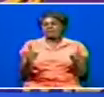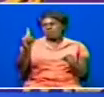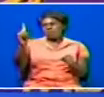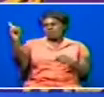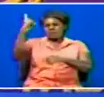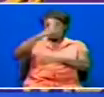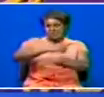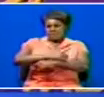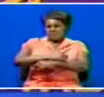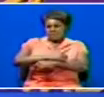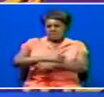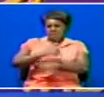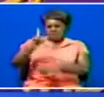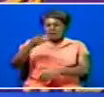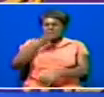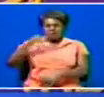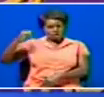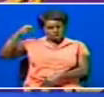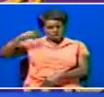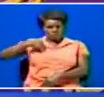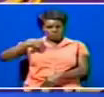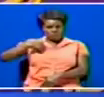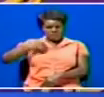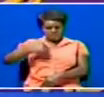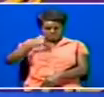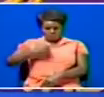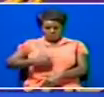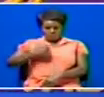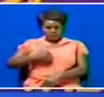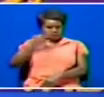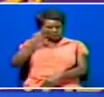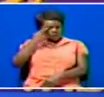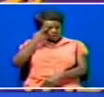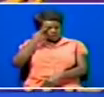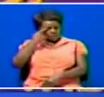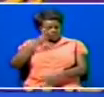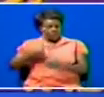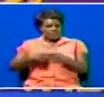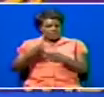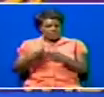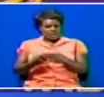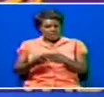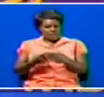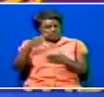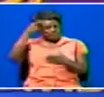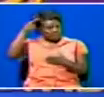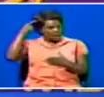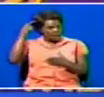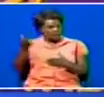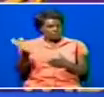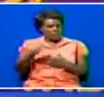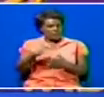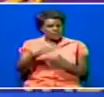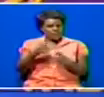day, one time, a guy called me and helped me and did an operation on my eye. And through that, at least the black part returned. But